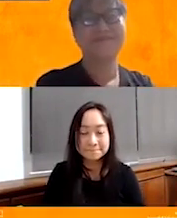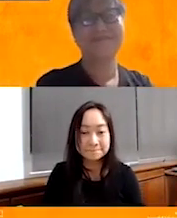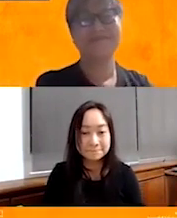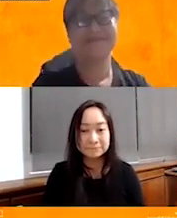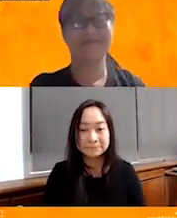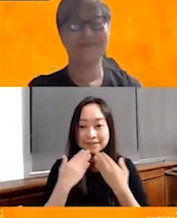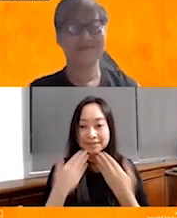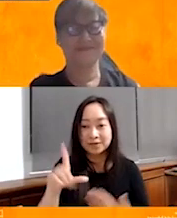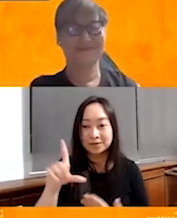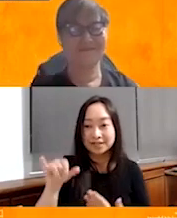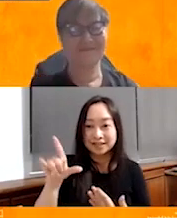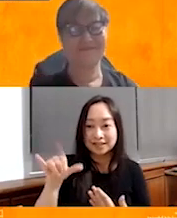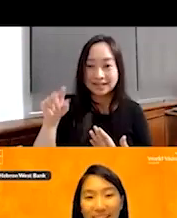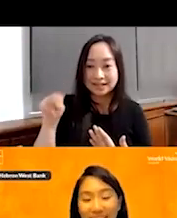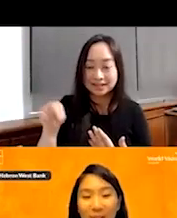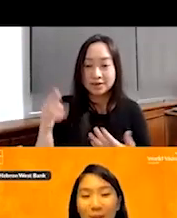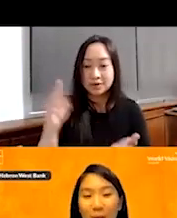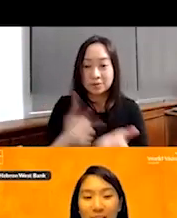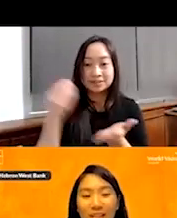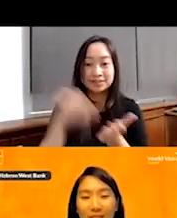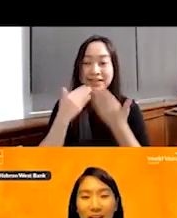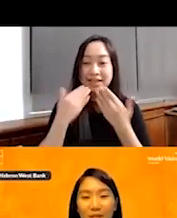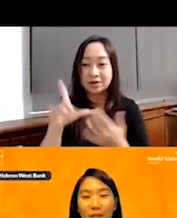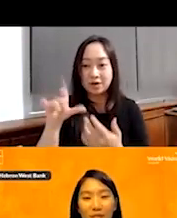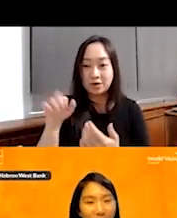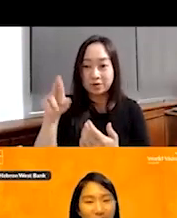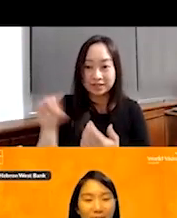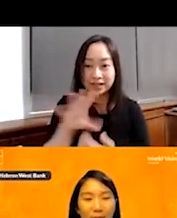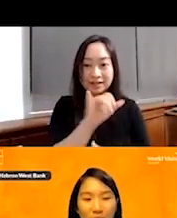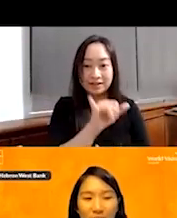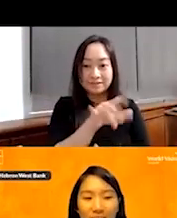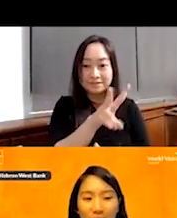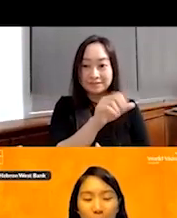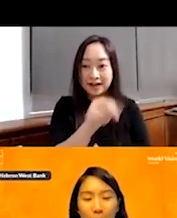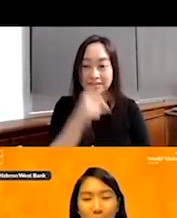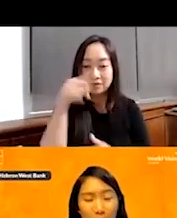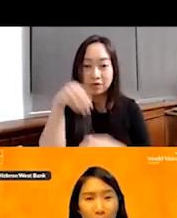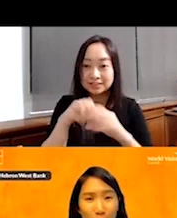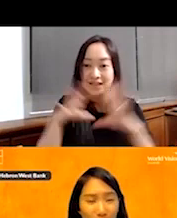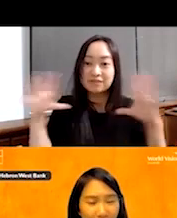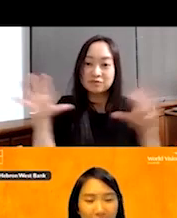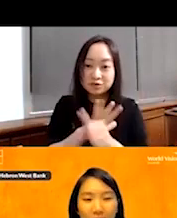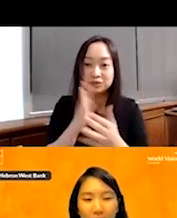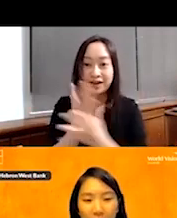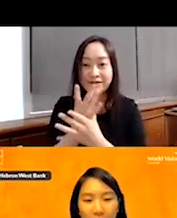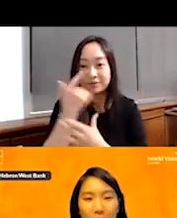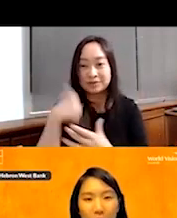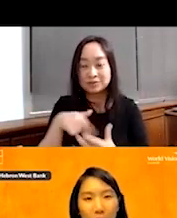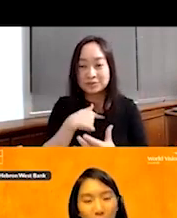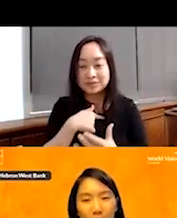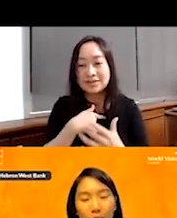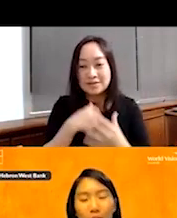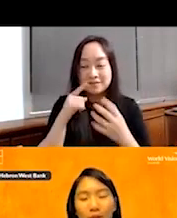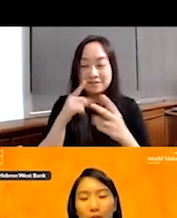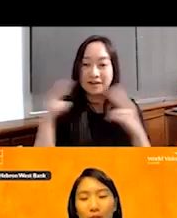Thank you, Lillian. once again, thank you, Lauren and Yvonne for the very insightful sharing, um, you know, because we're so blessed living in this